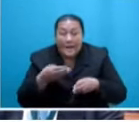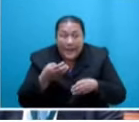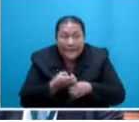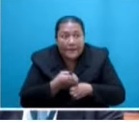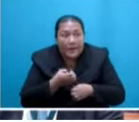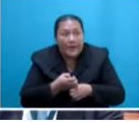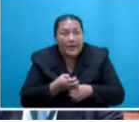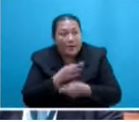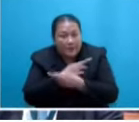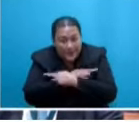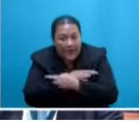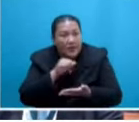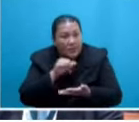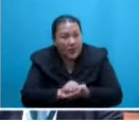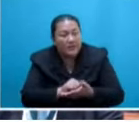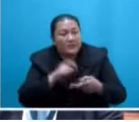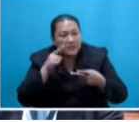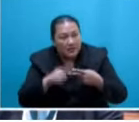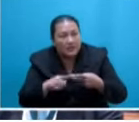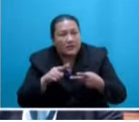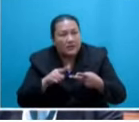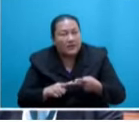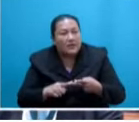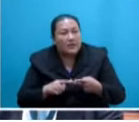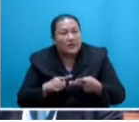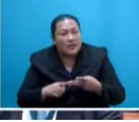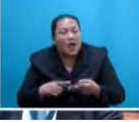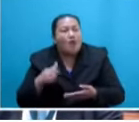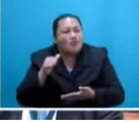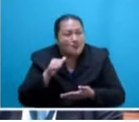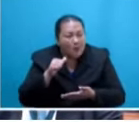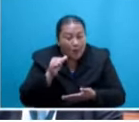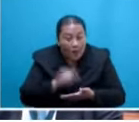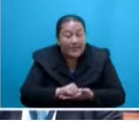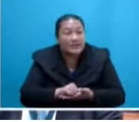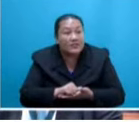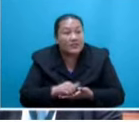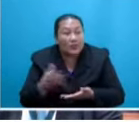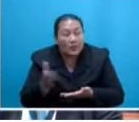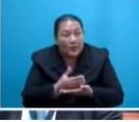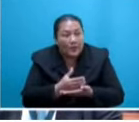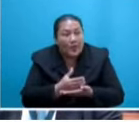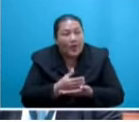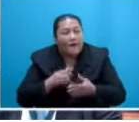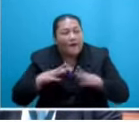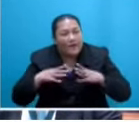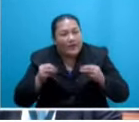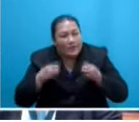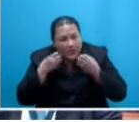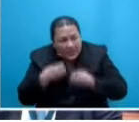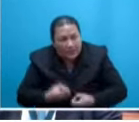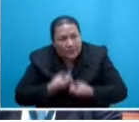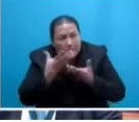recognition of worker rights, the right to collective bargaining and respect for trade unions, right to freedom of expression